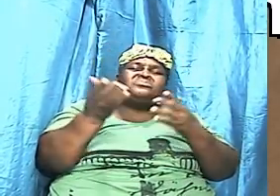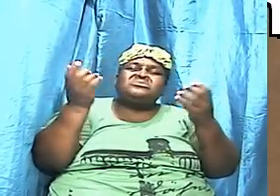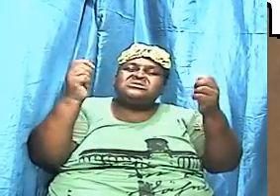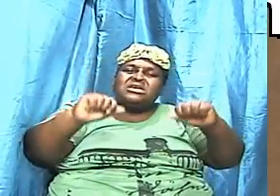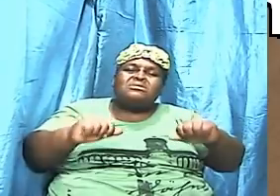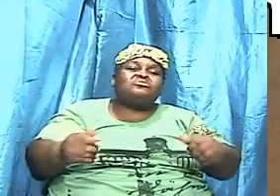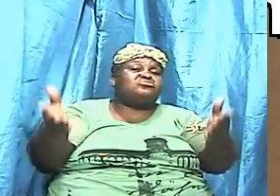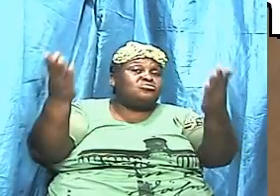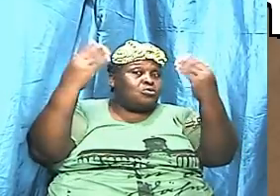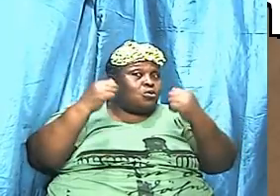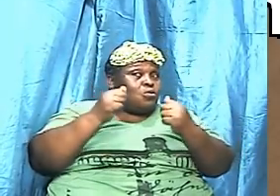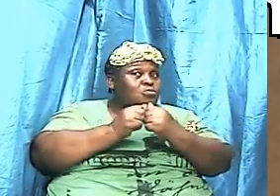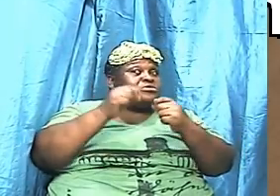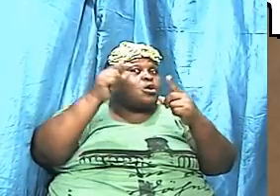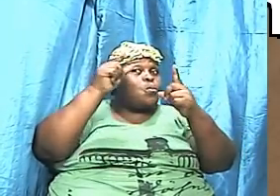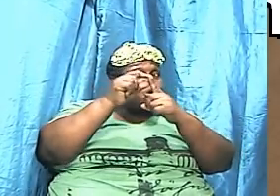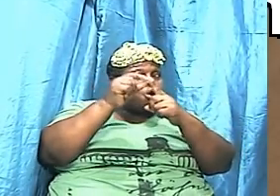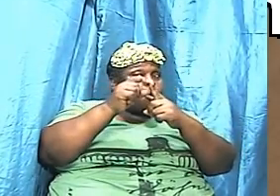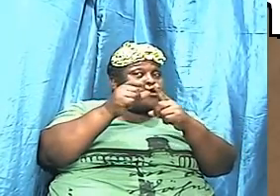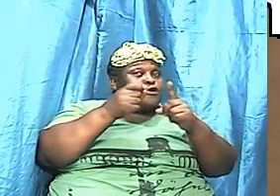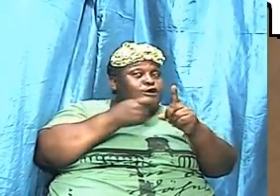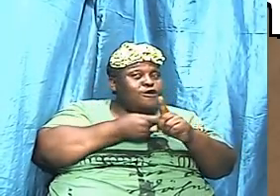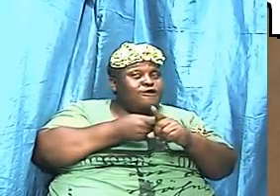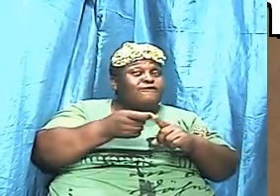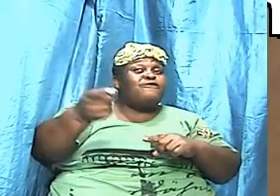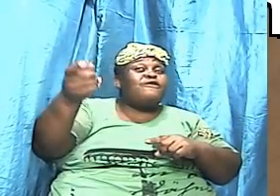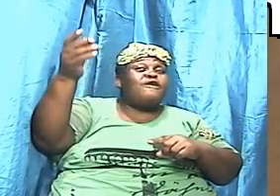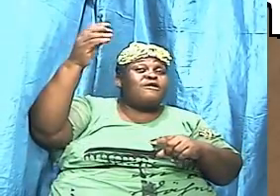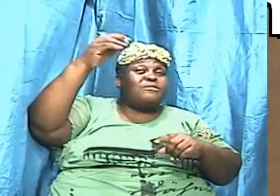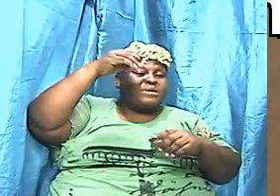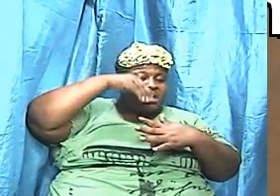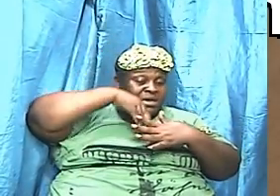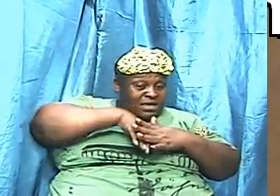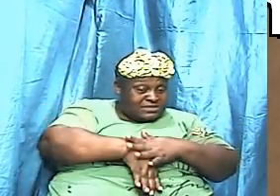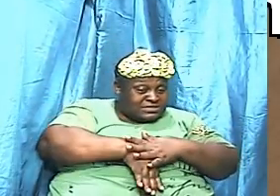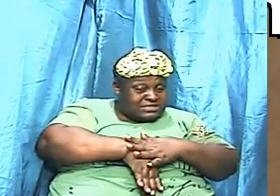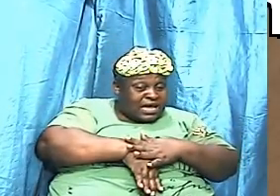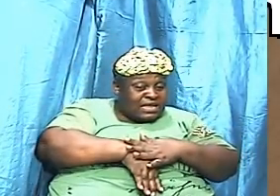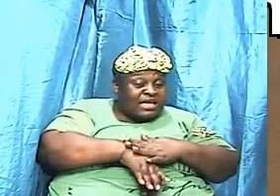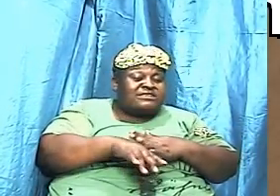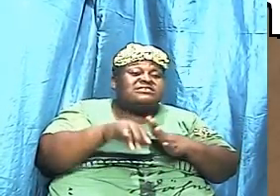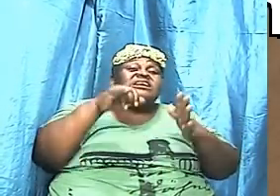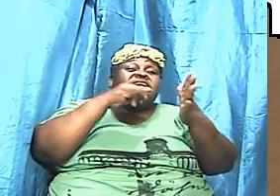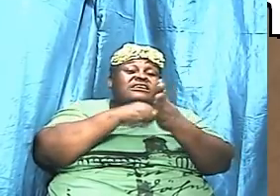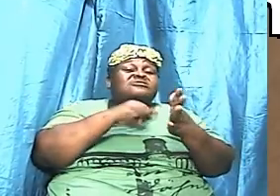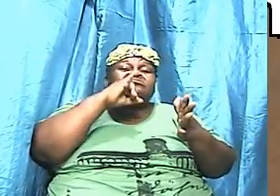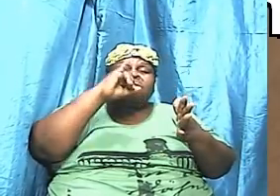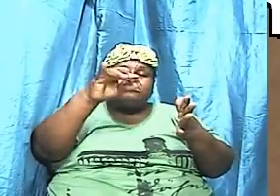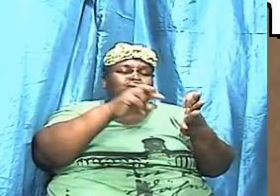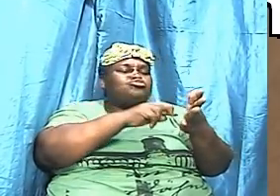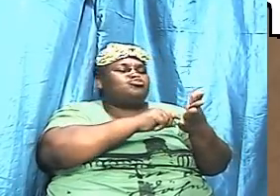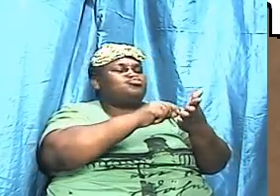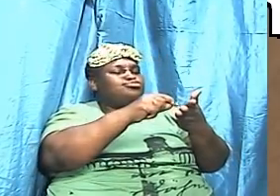word from his innermost being and said it is written